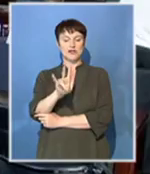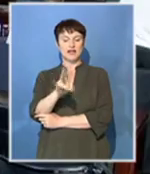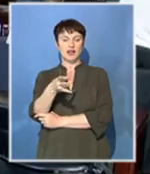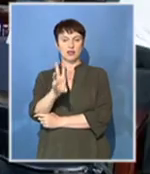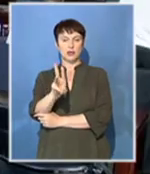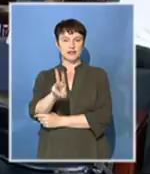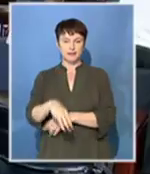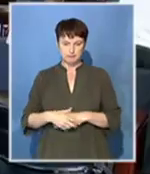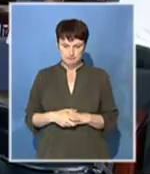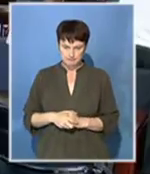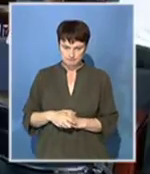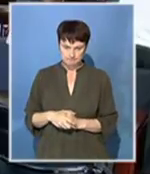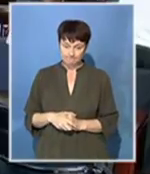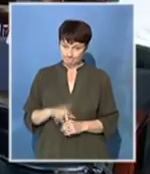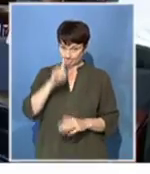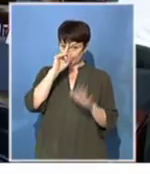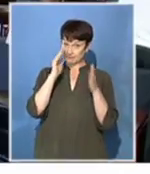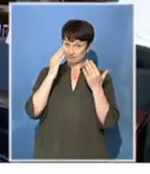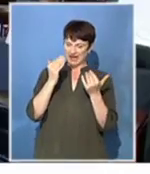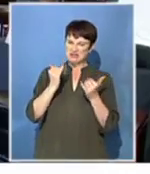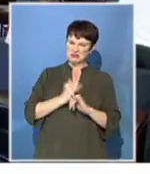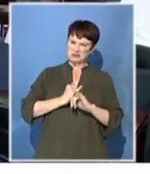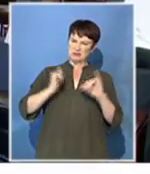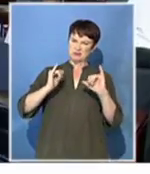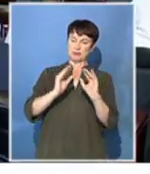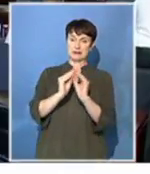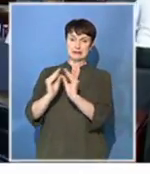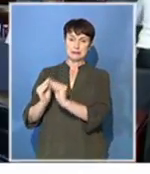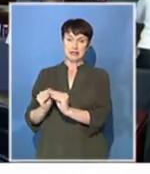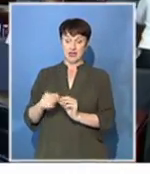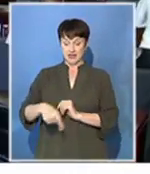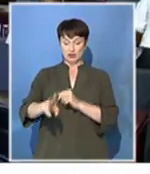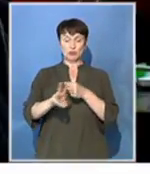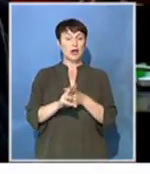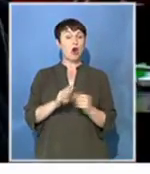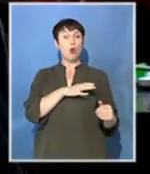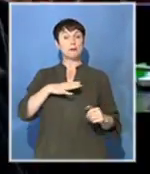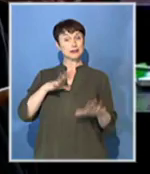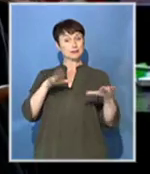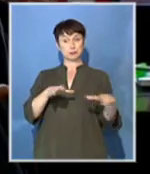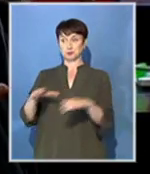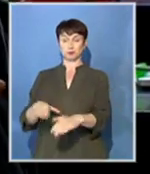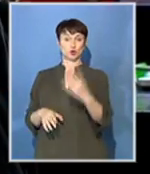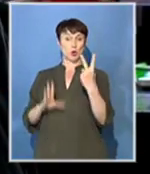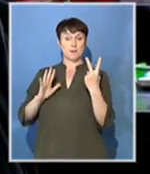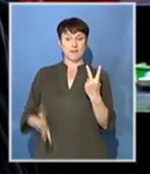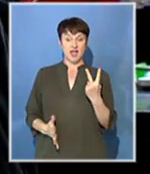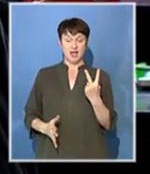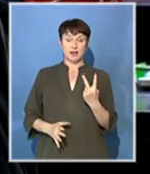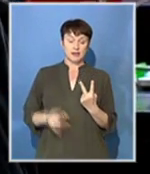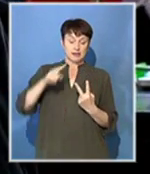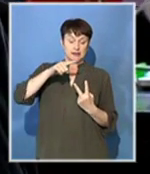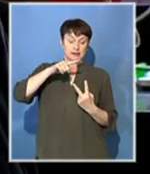Fireworks are expected in the only two parliamentary committees to sit this week. Resuming on Tuesday is the Public